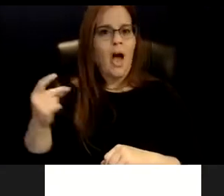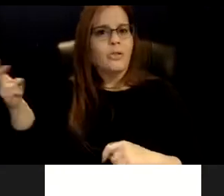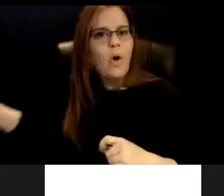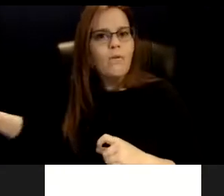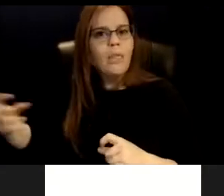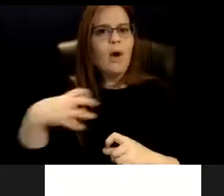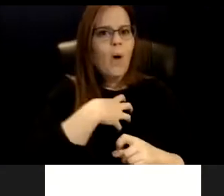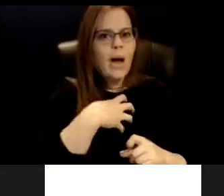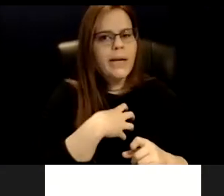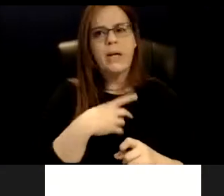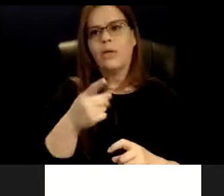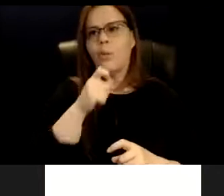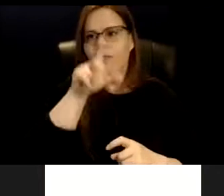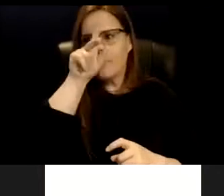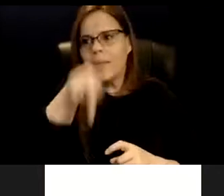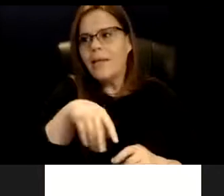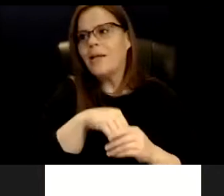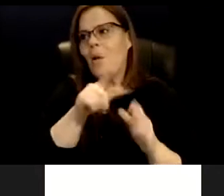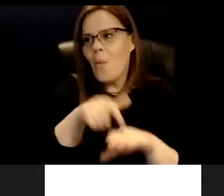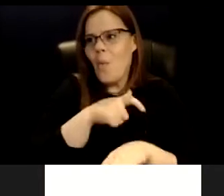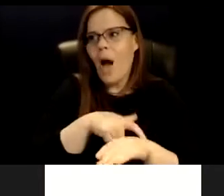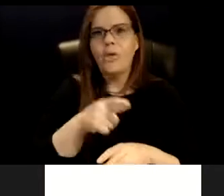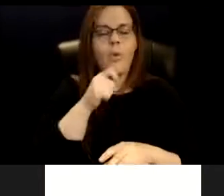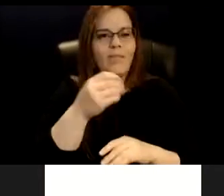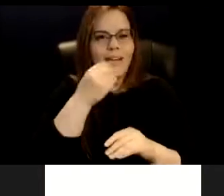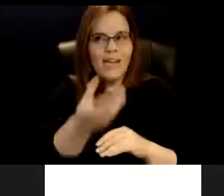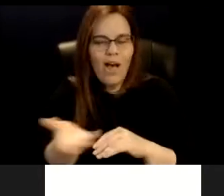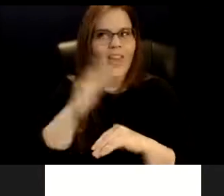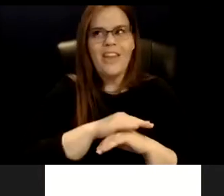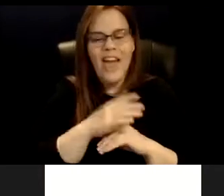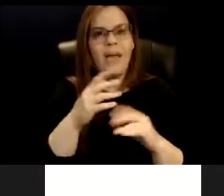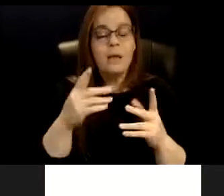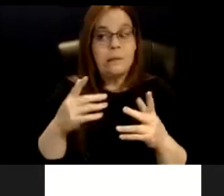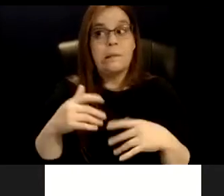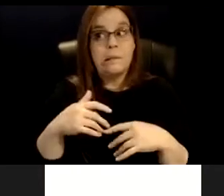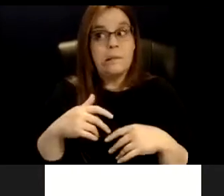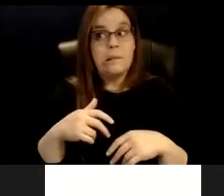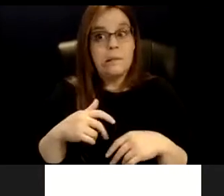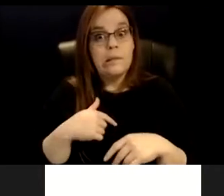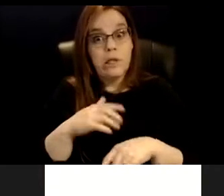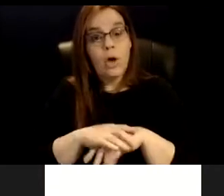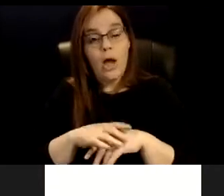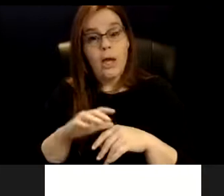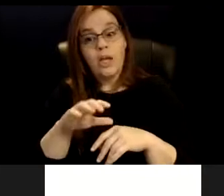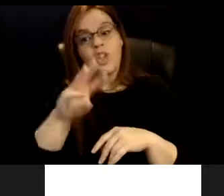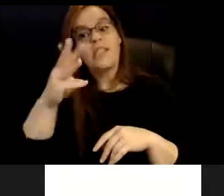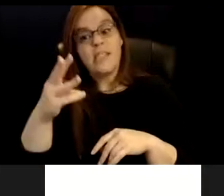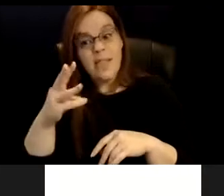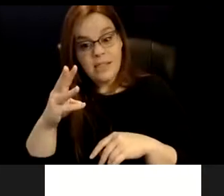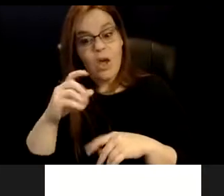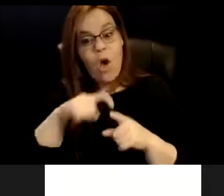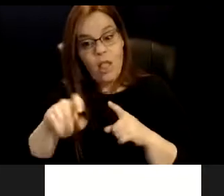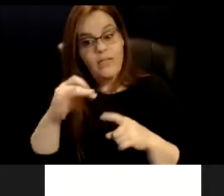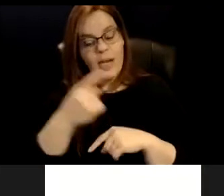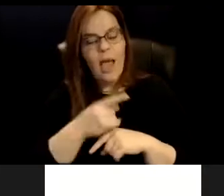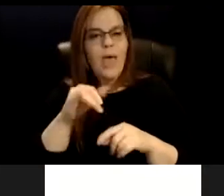and you haven't peed in a while, and you haven't eaten all day, and you know you're on your sixth Zoom call, you know, then that's what's going to